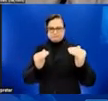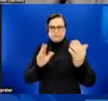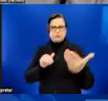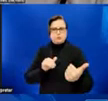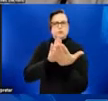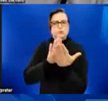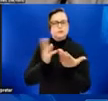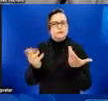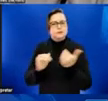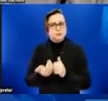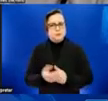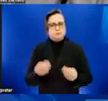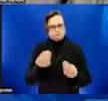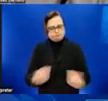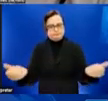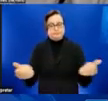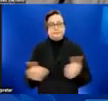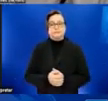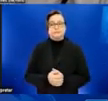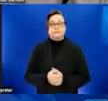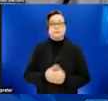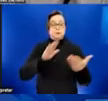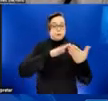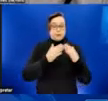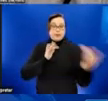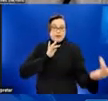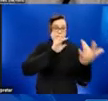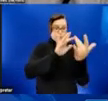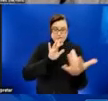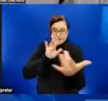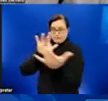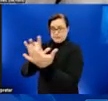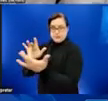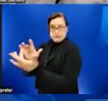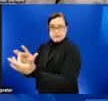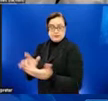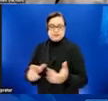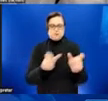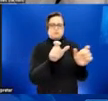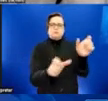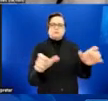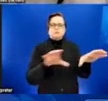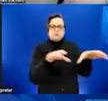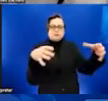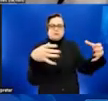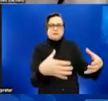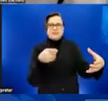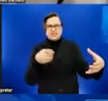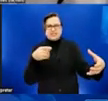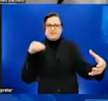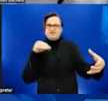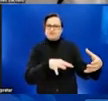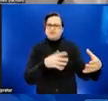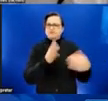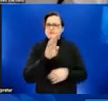listening sessions and community outreach to populations affected by the outbreak to ensure that our messaging meets